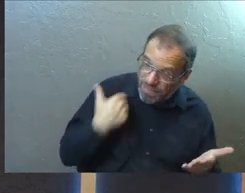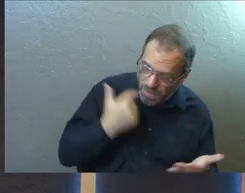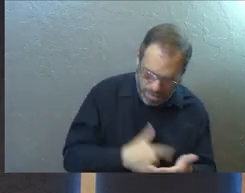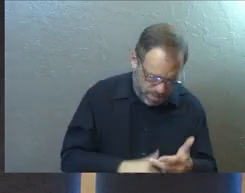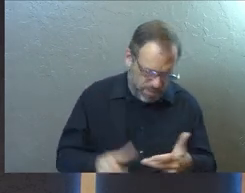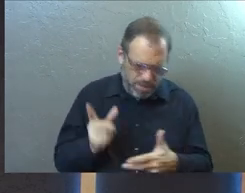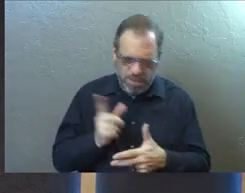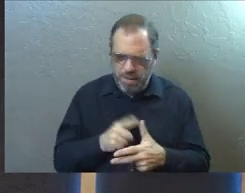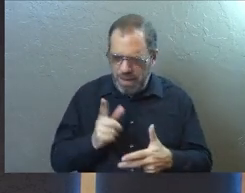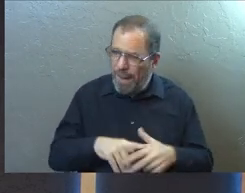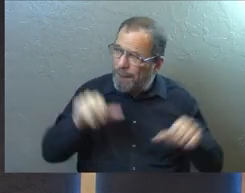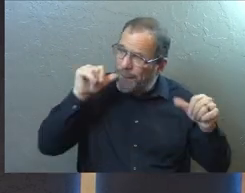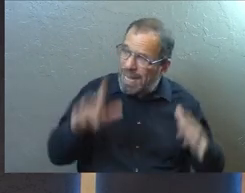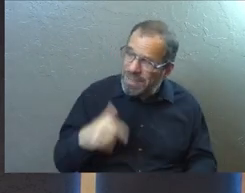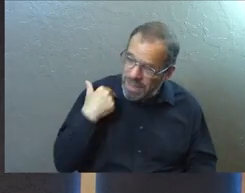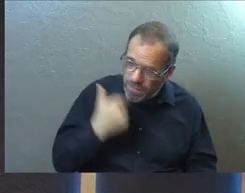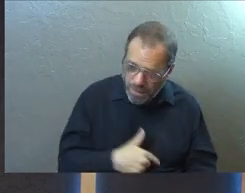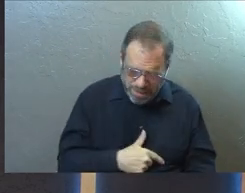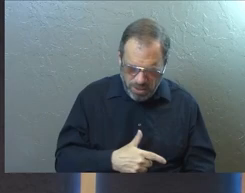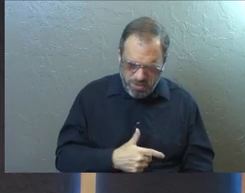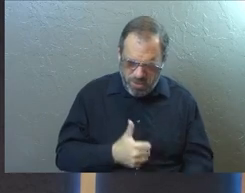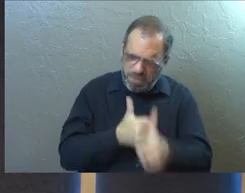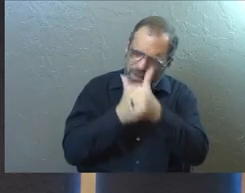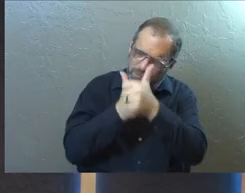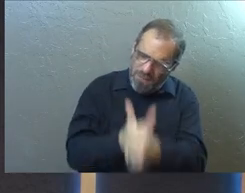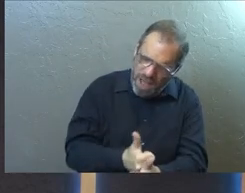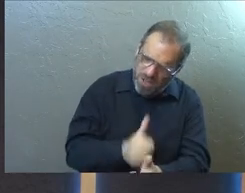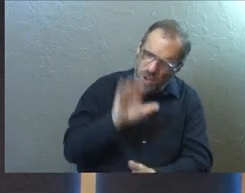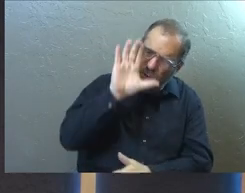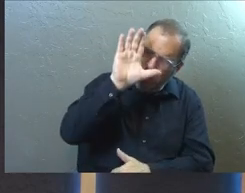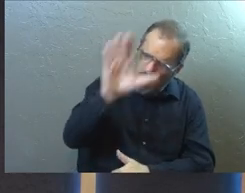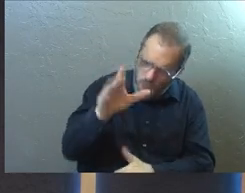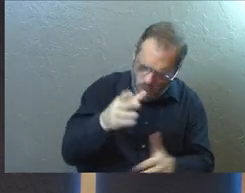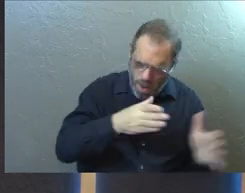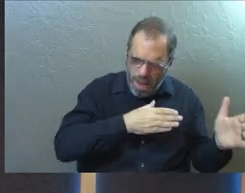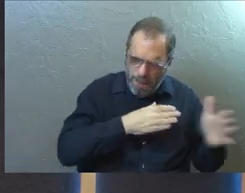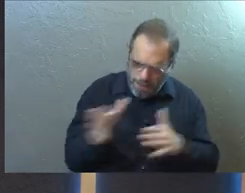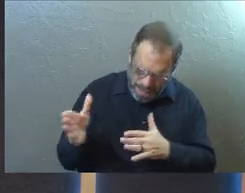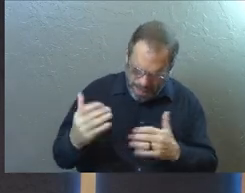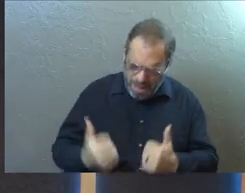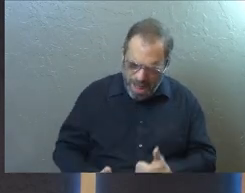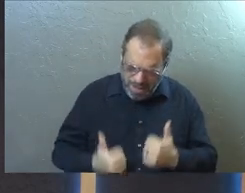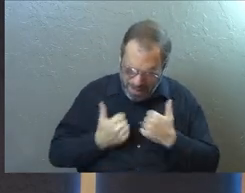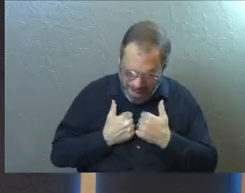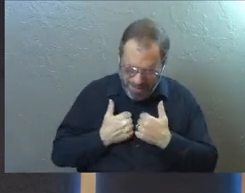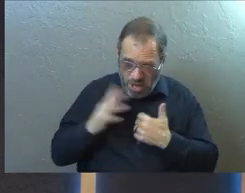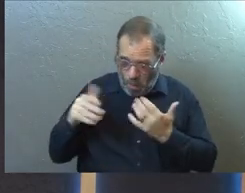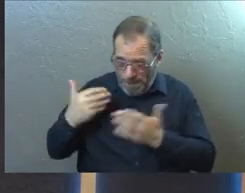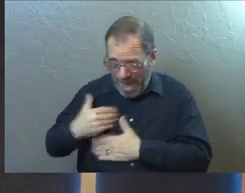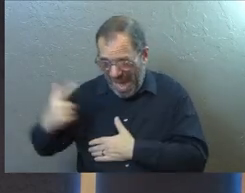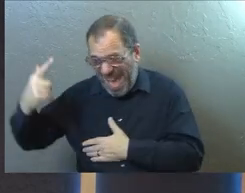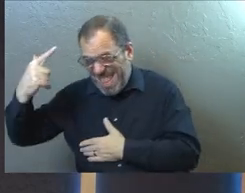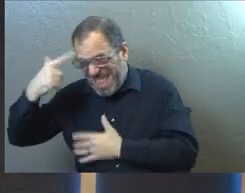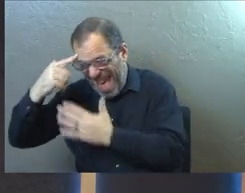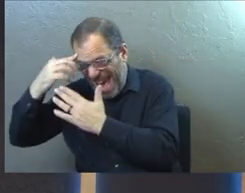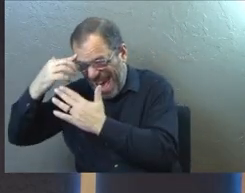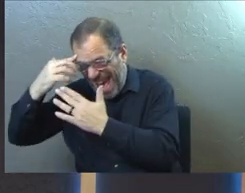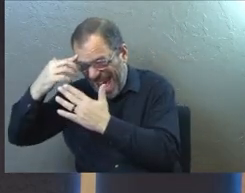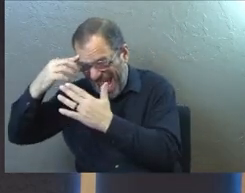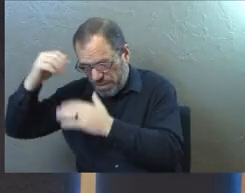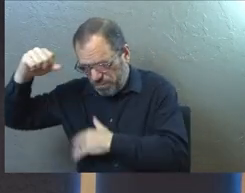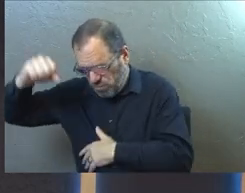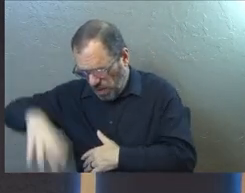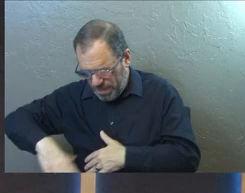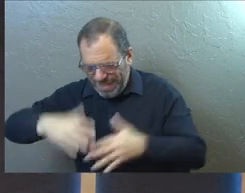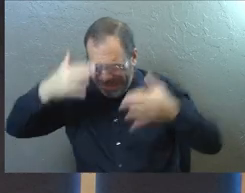And God, I think there's so much blessing when we walk in the way that you've designed life to be. And so help us, God, to let go of our own thoughts about some things